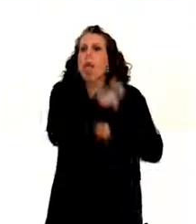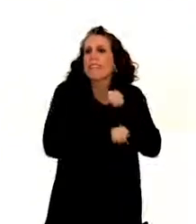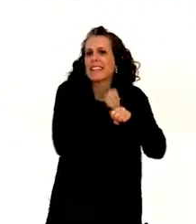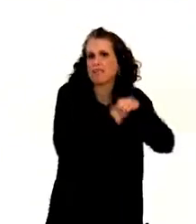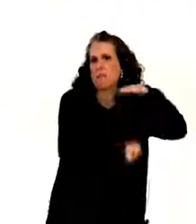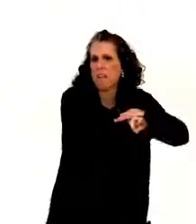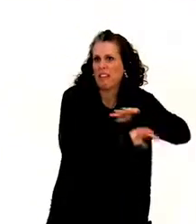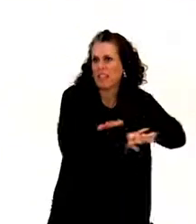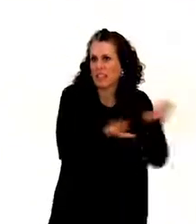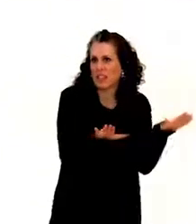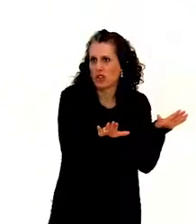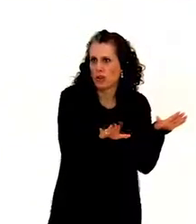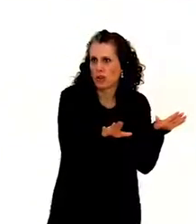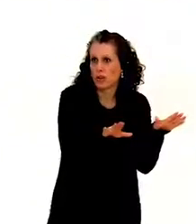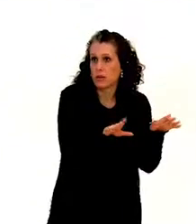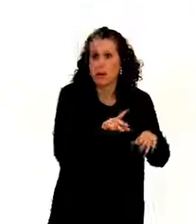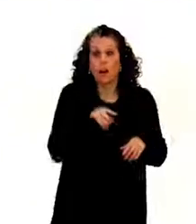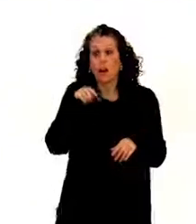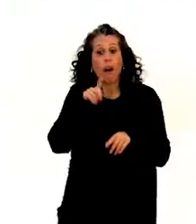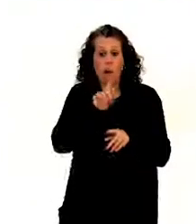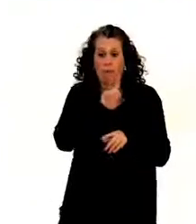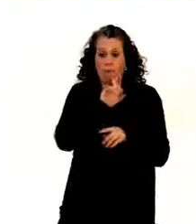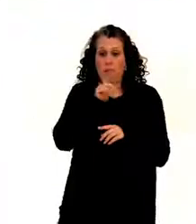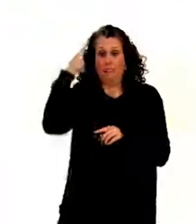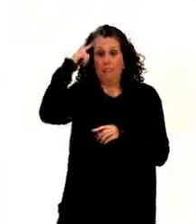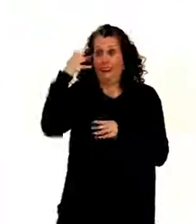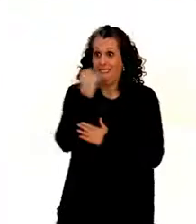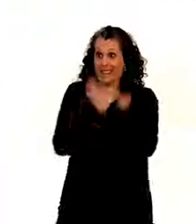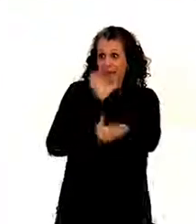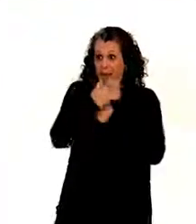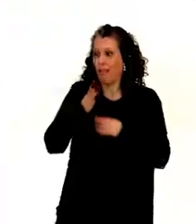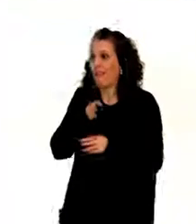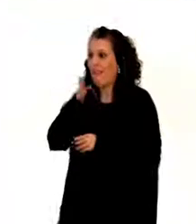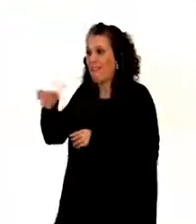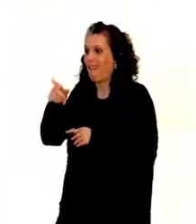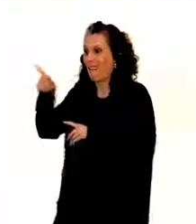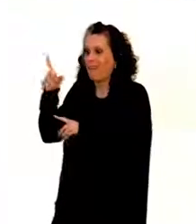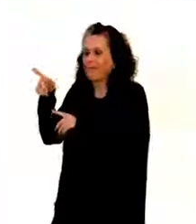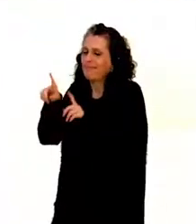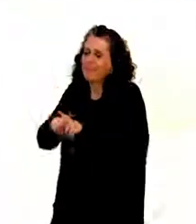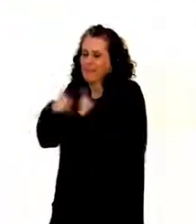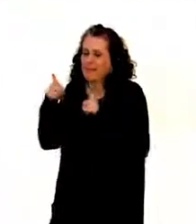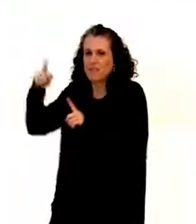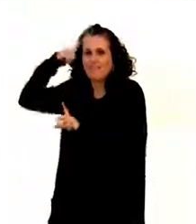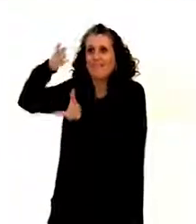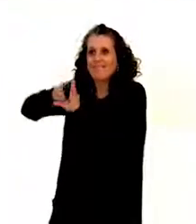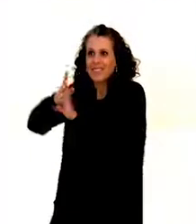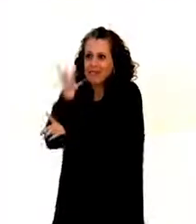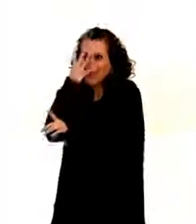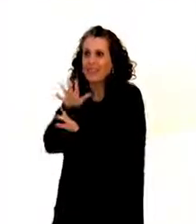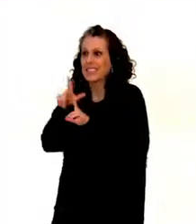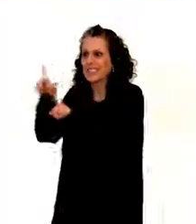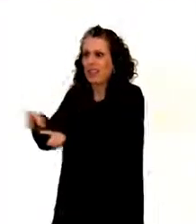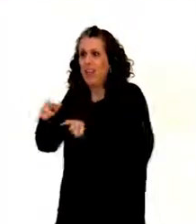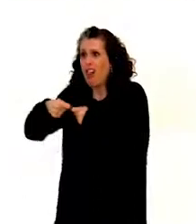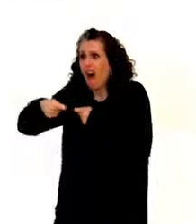maximum sentence. That individual spent 15 years in an institution. And then after he has been released from the institution, he also